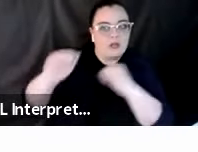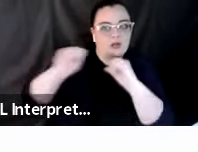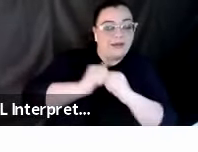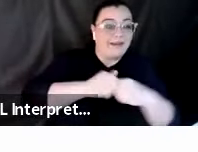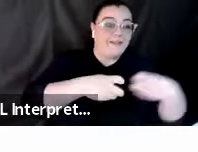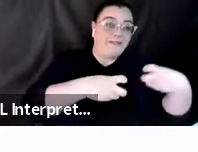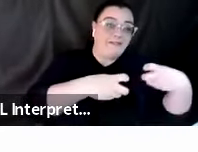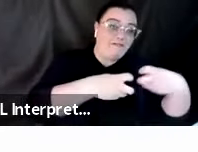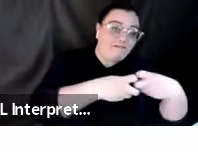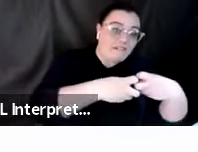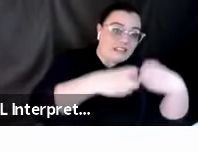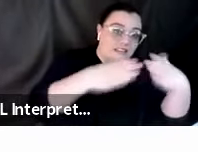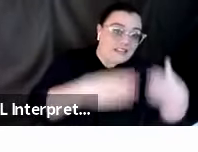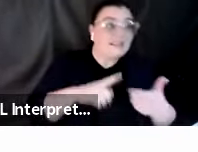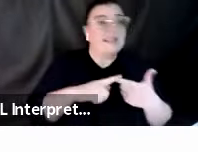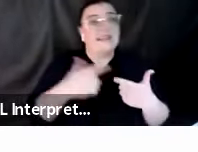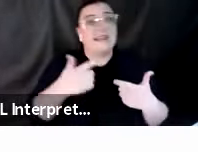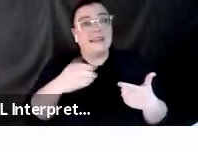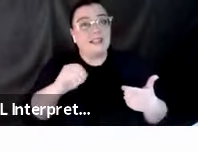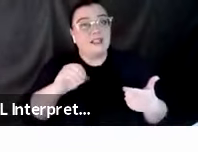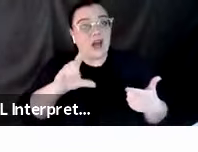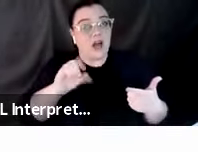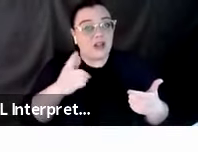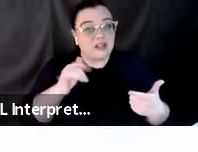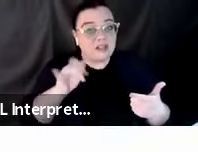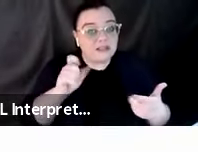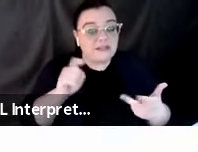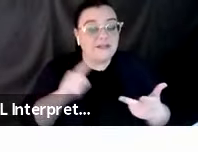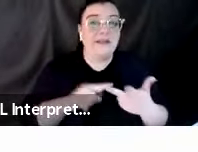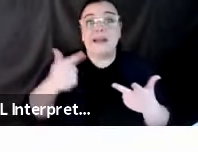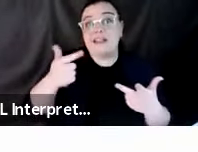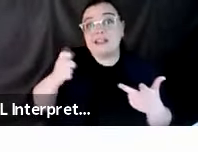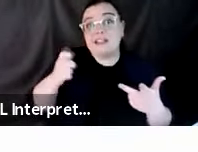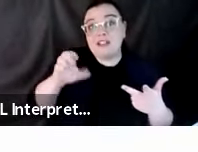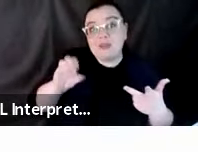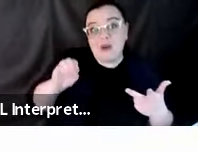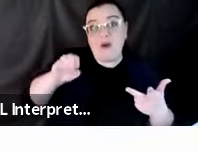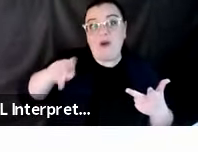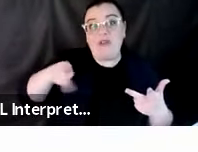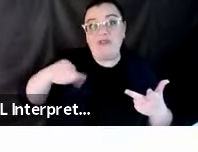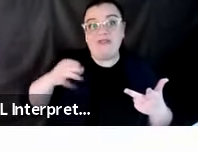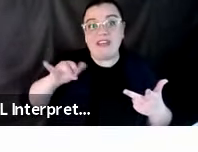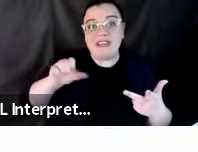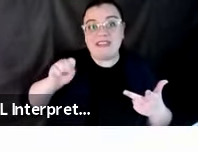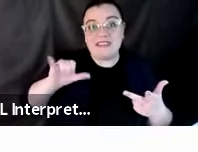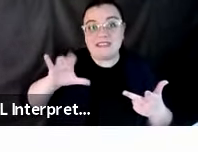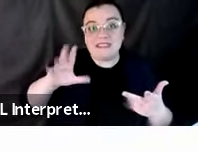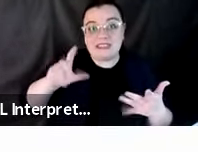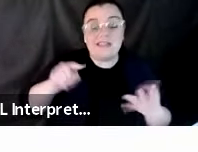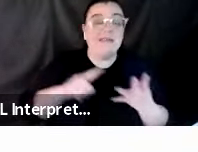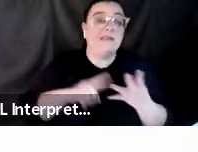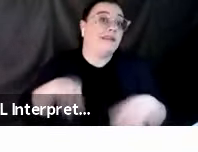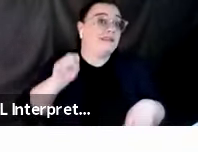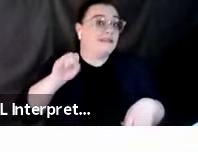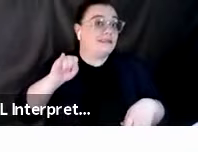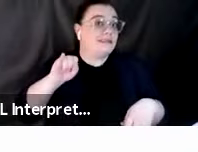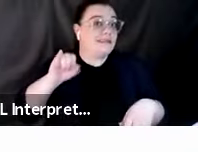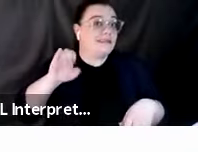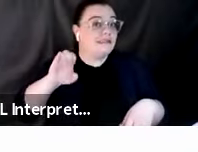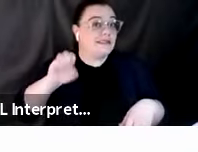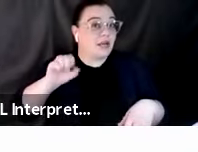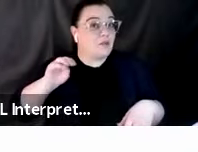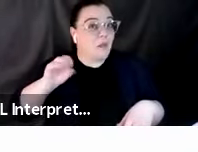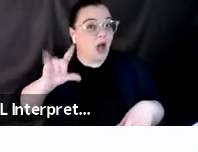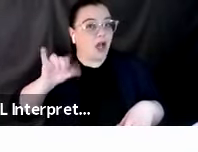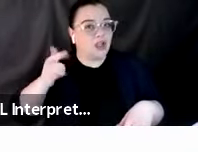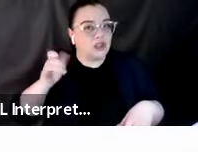geologists, geophysicists, geodesists, seismologists, engineers, and so